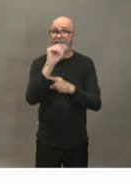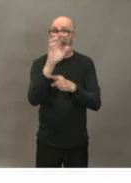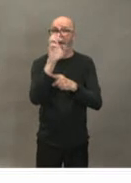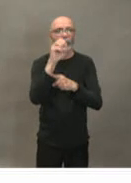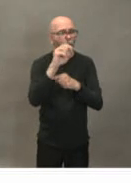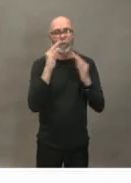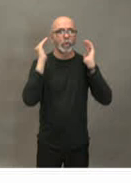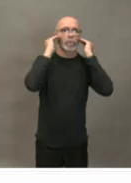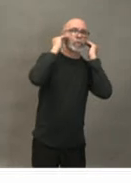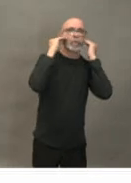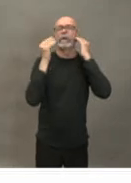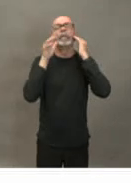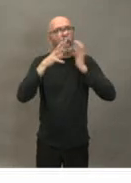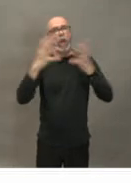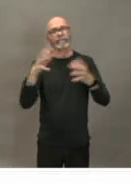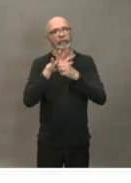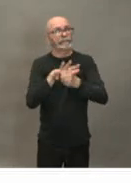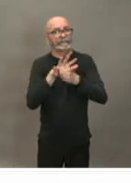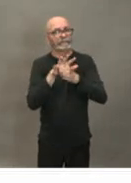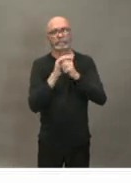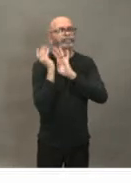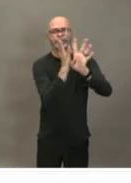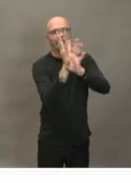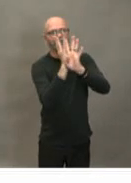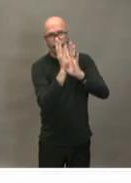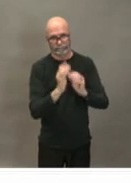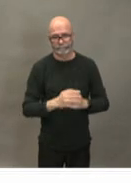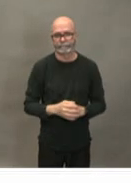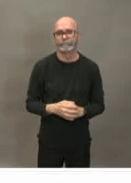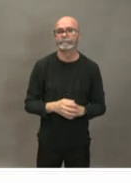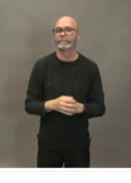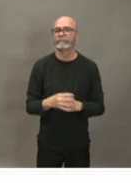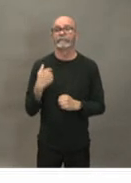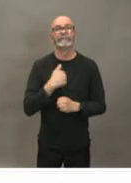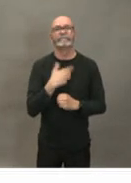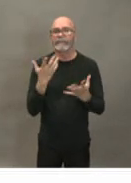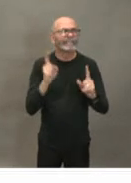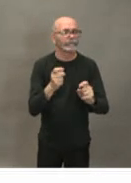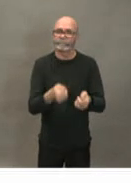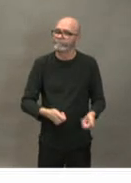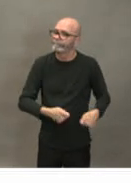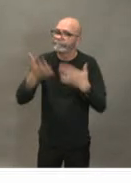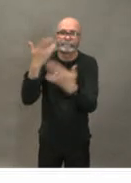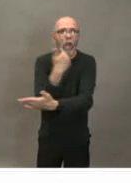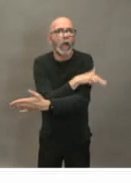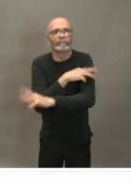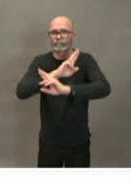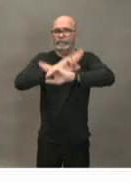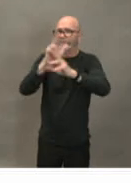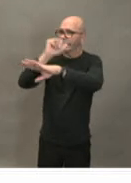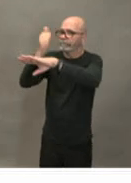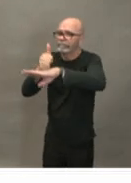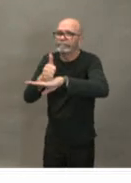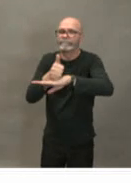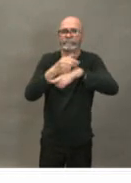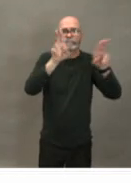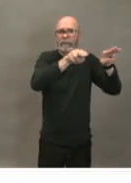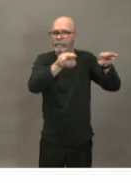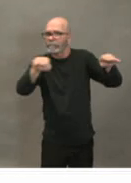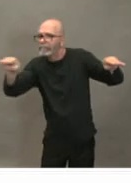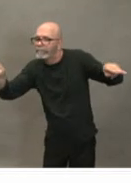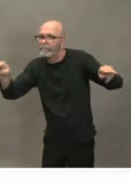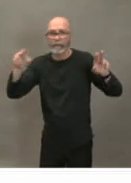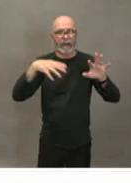uh but that means we have to be prepared the hospital system for the one out of five people who do require hospital care